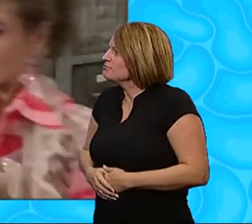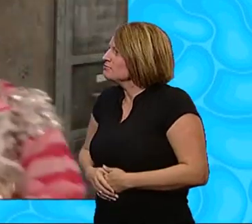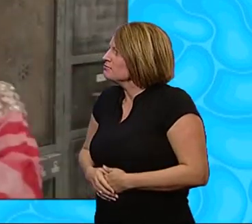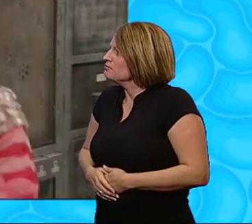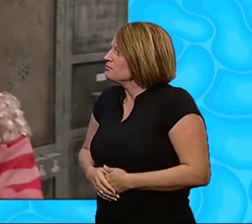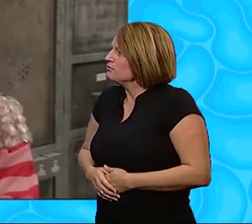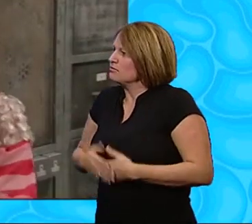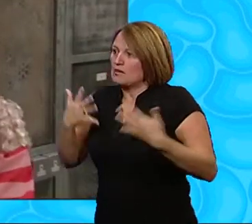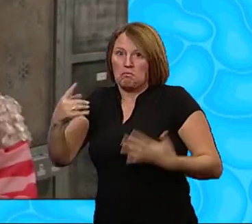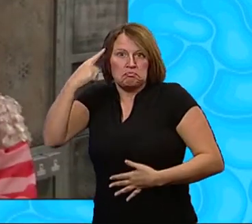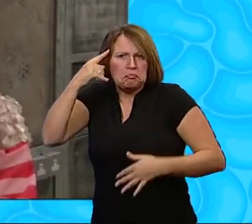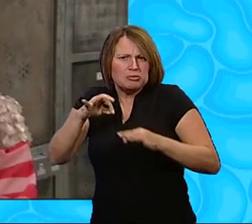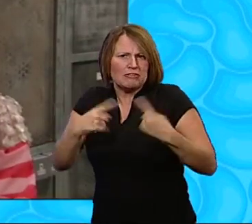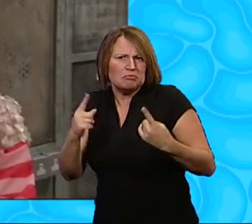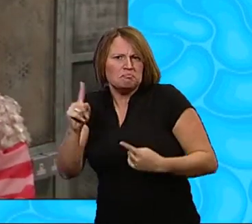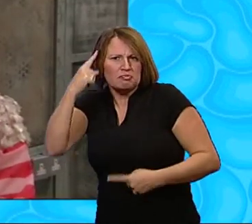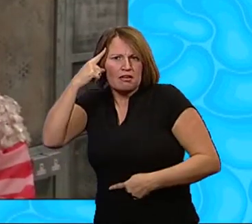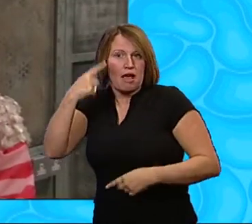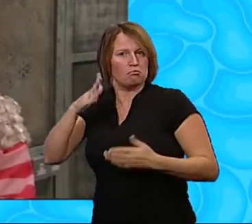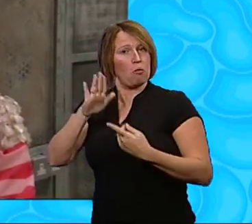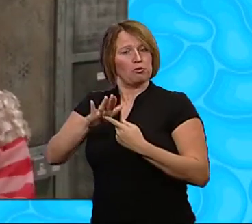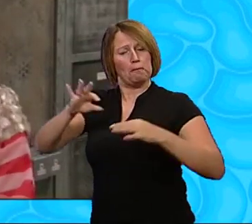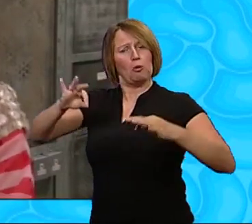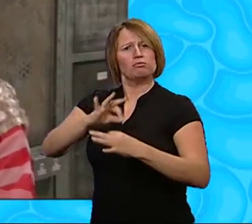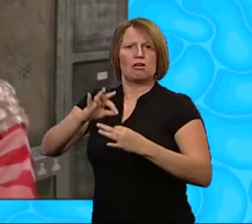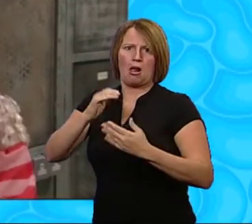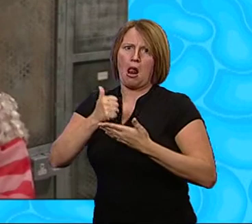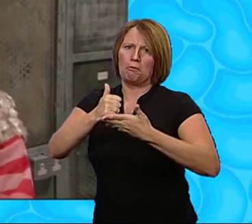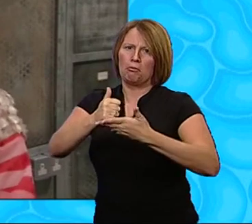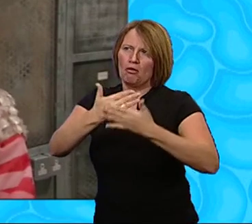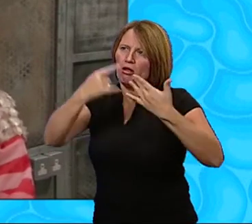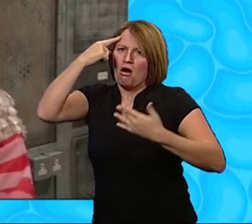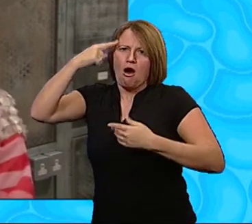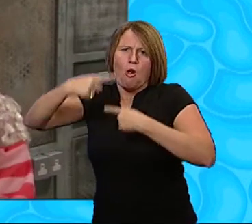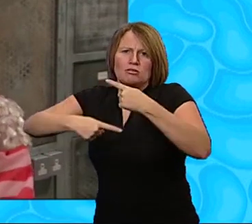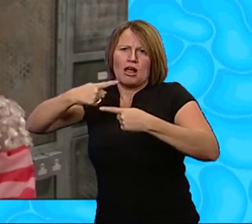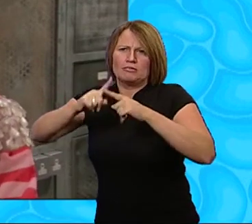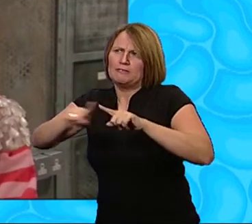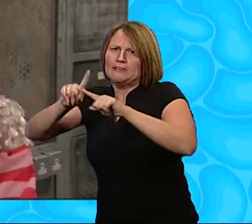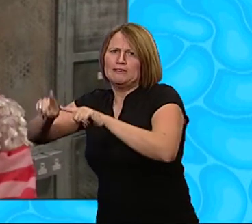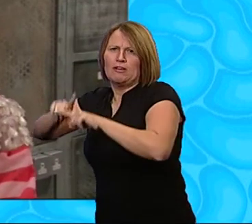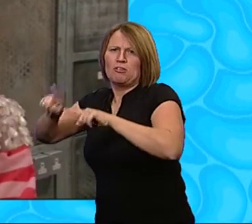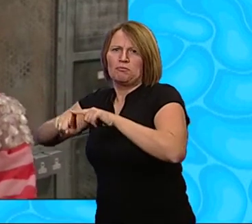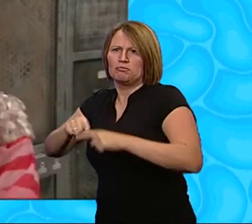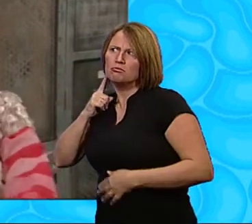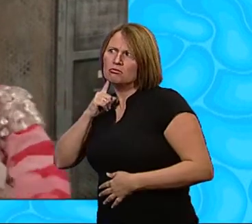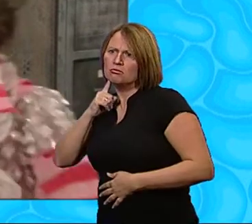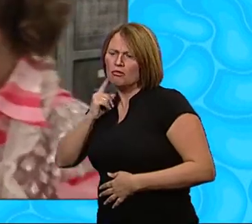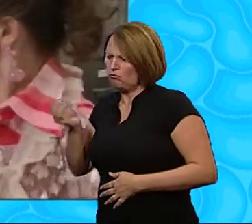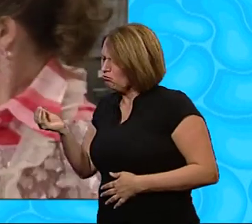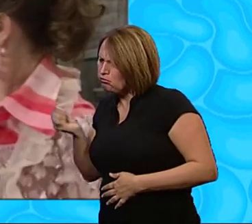Because if you think about it Music is having an effect on us all the time In one way or another PHONE RINGS